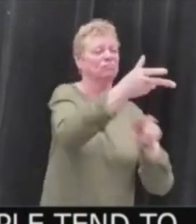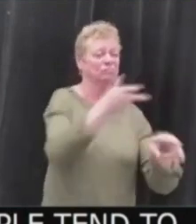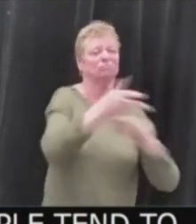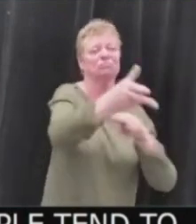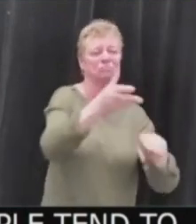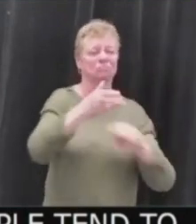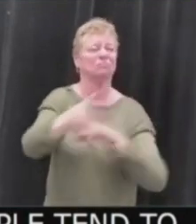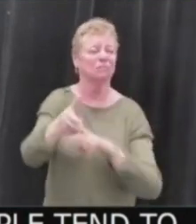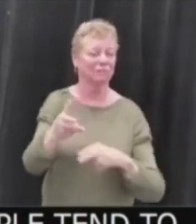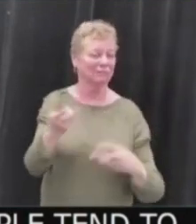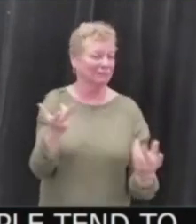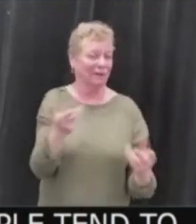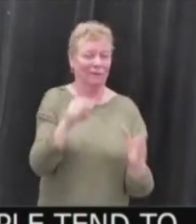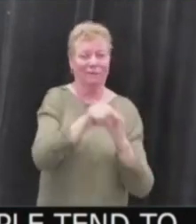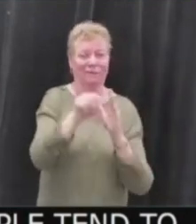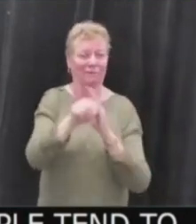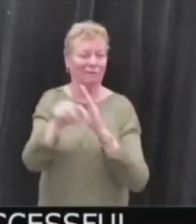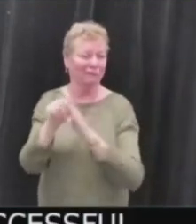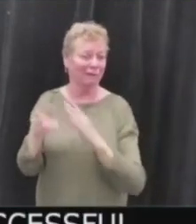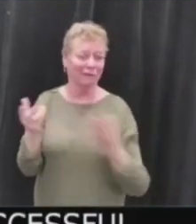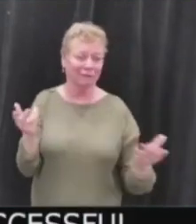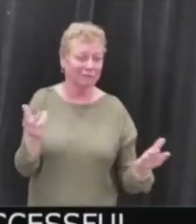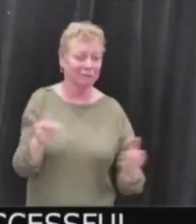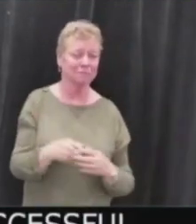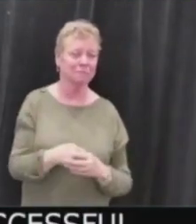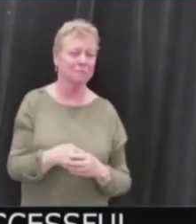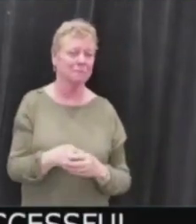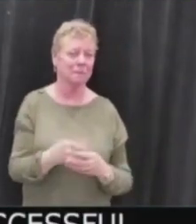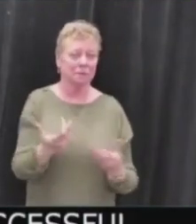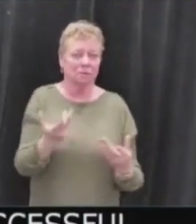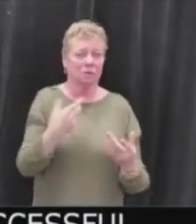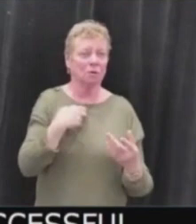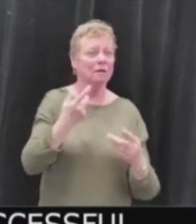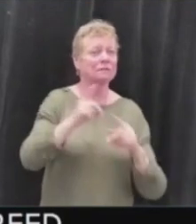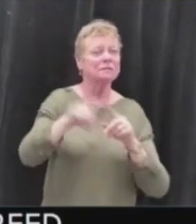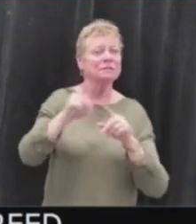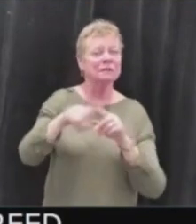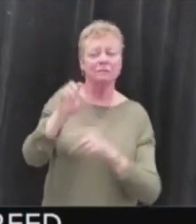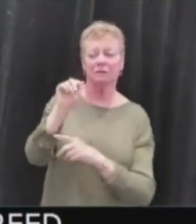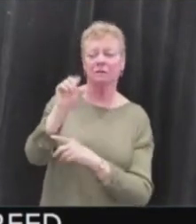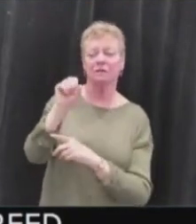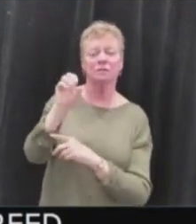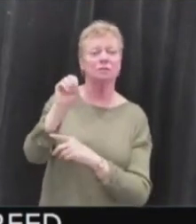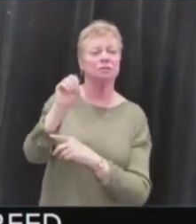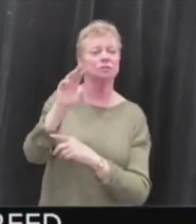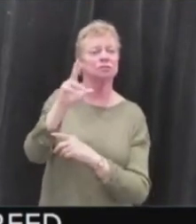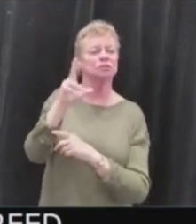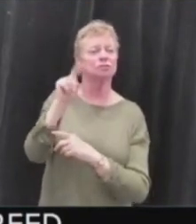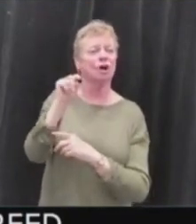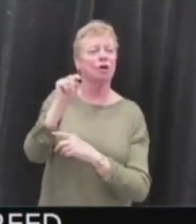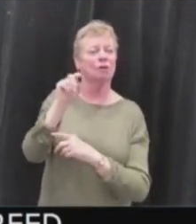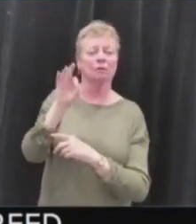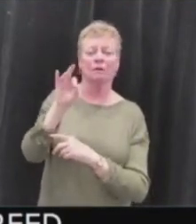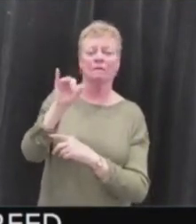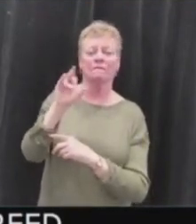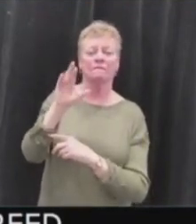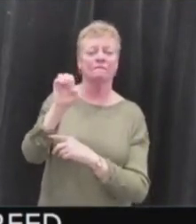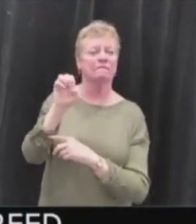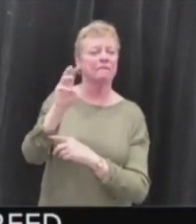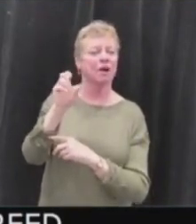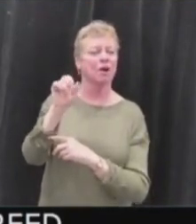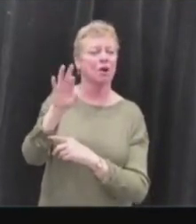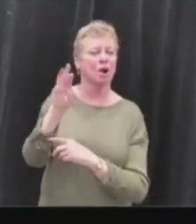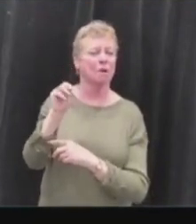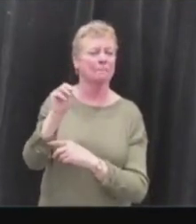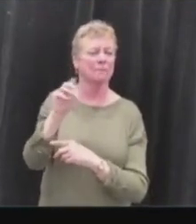paragraph, Brown notes there is no agreed definition of assault-style firearm. Indeed, that's more of a political term and